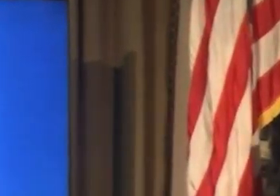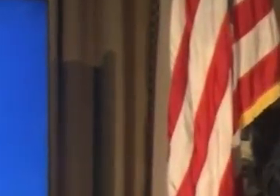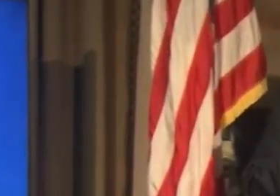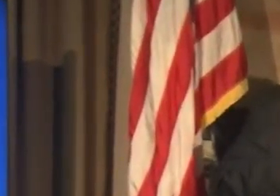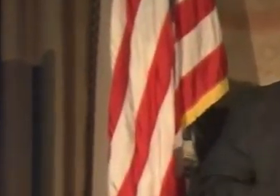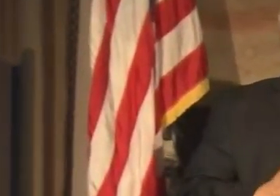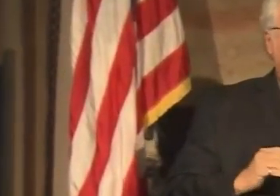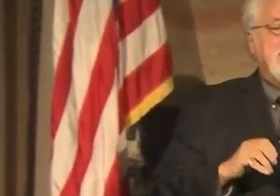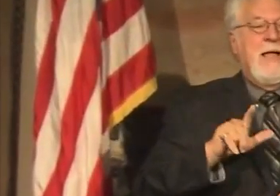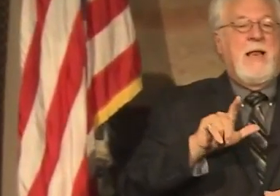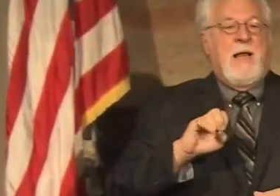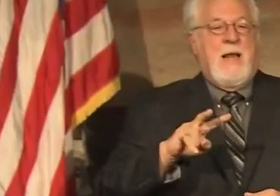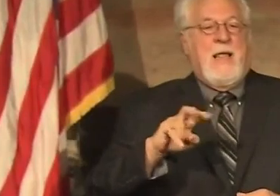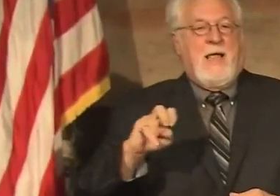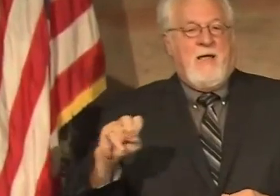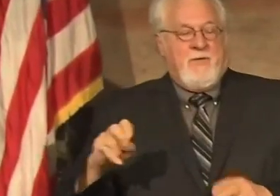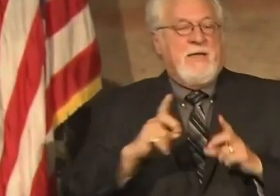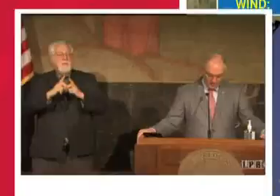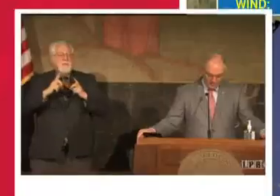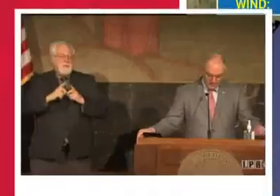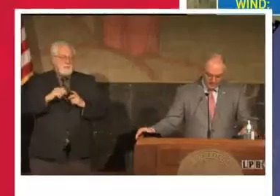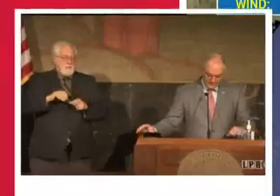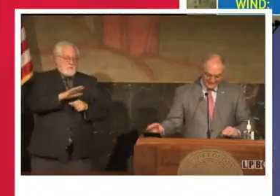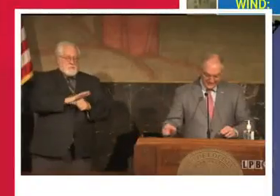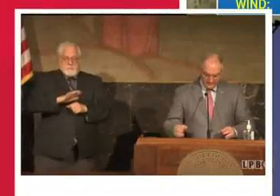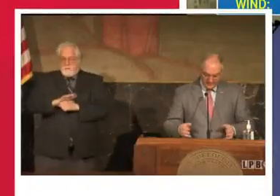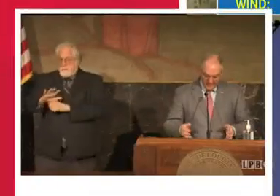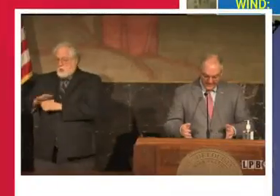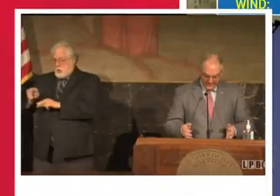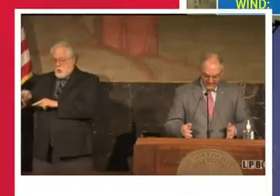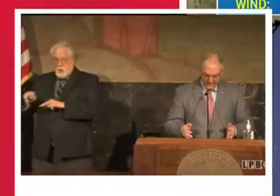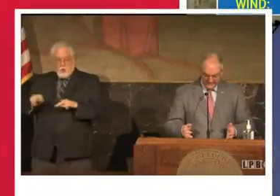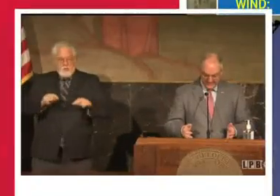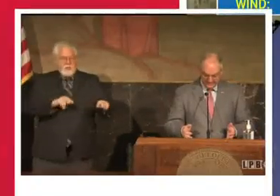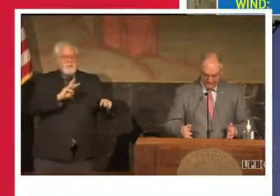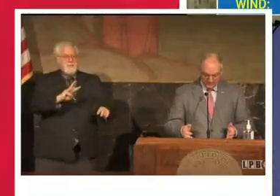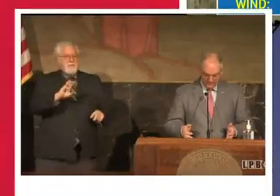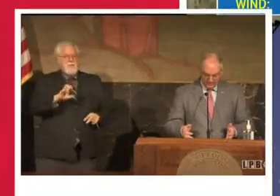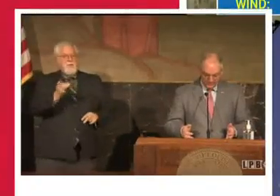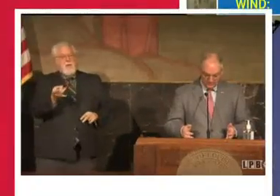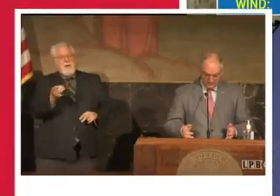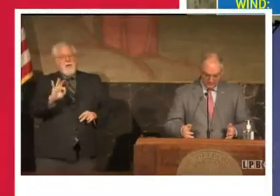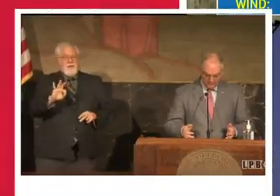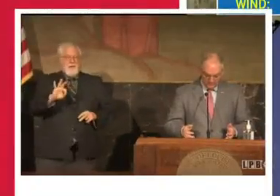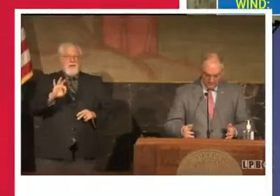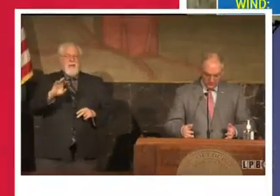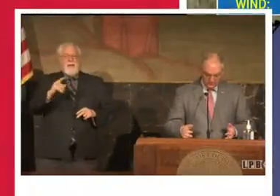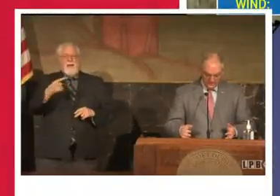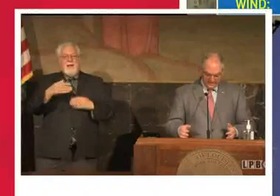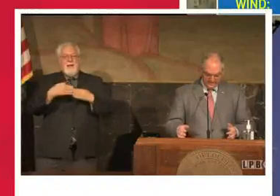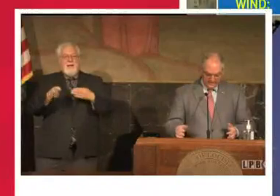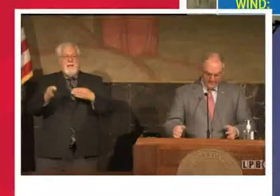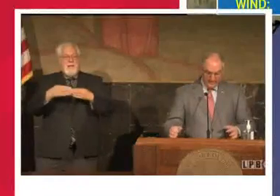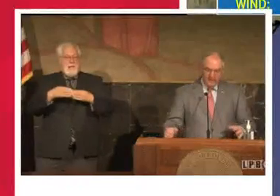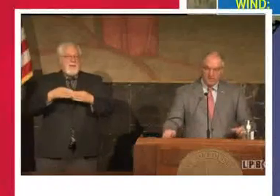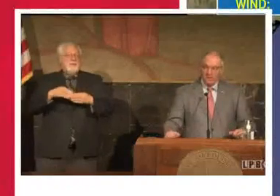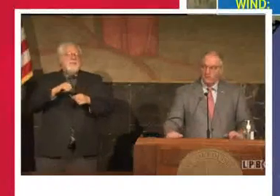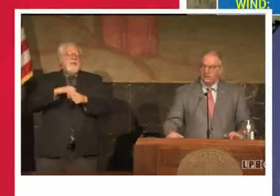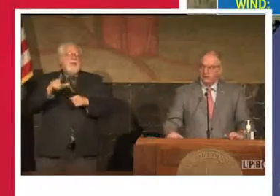levee districts and local governments, are monitoring 689 gates across coastal Louisiana,